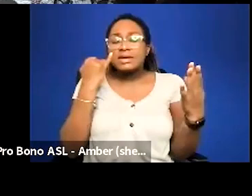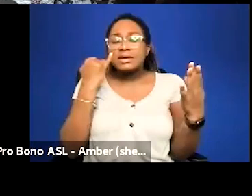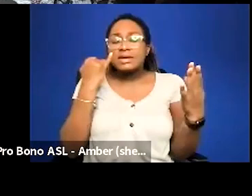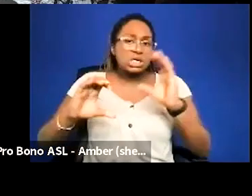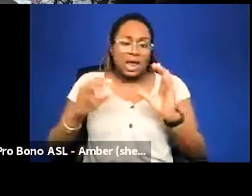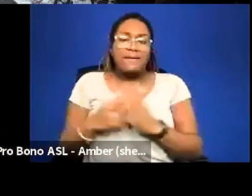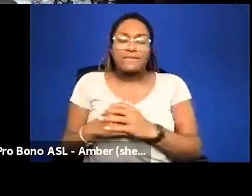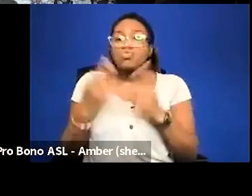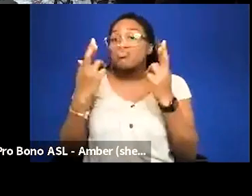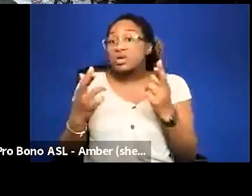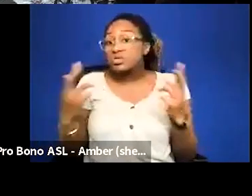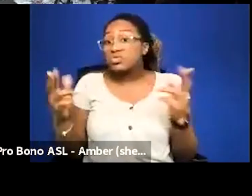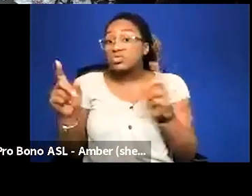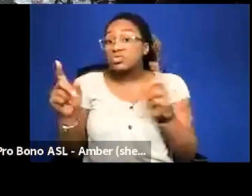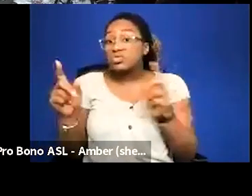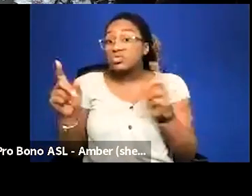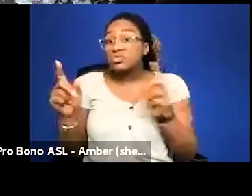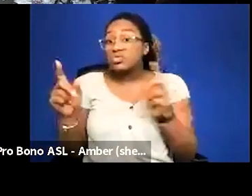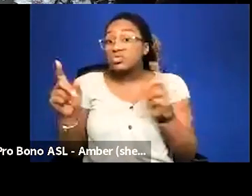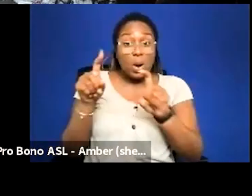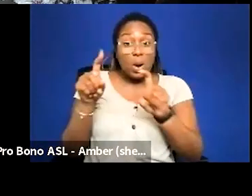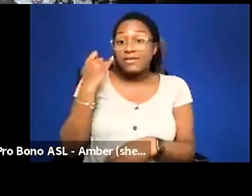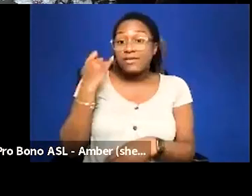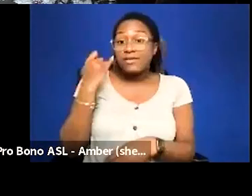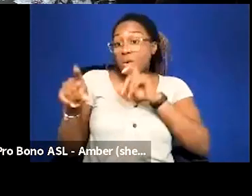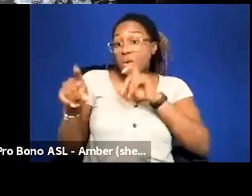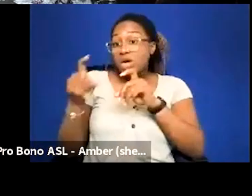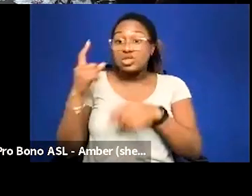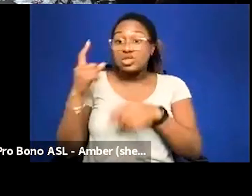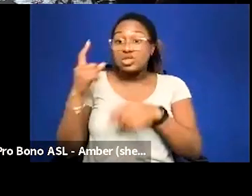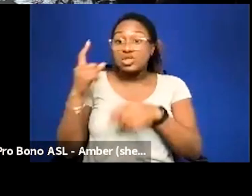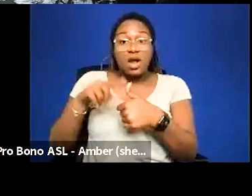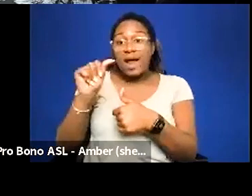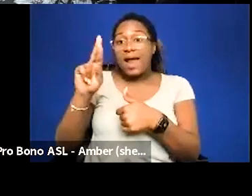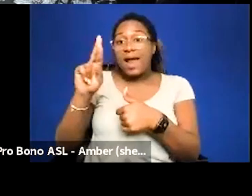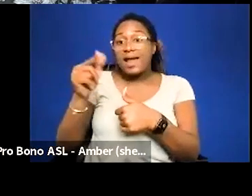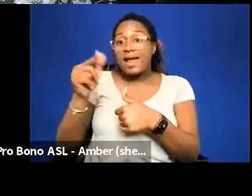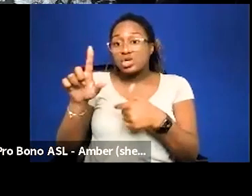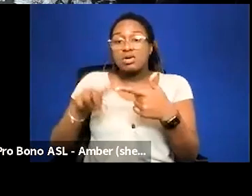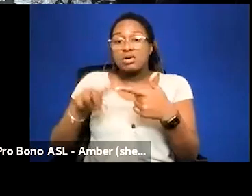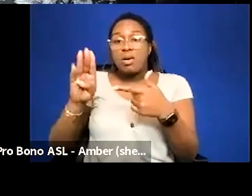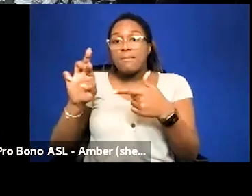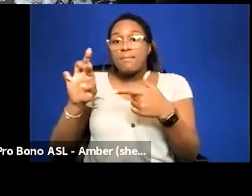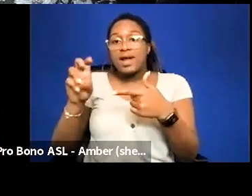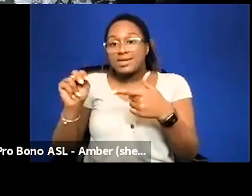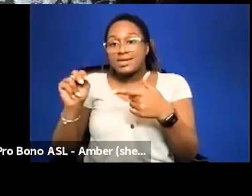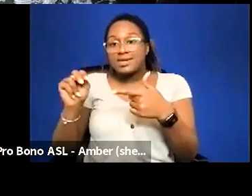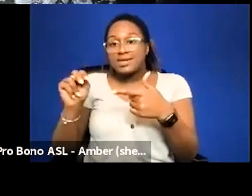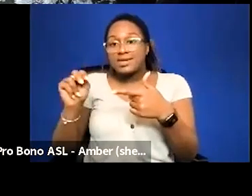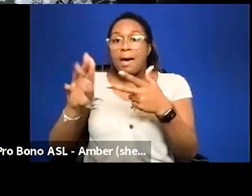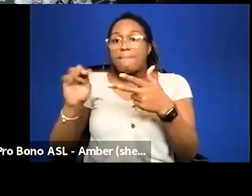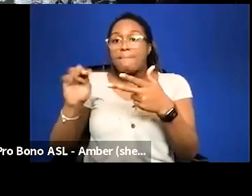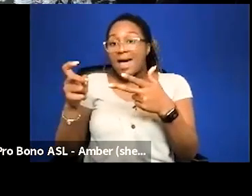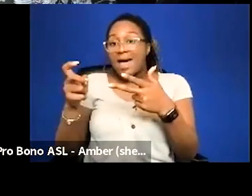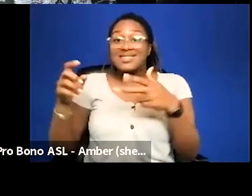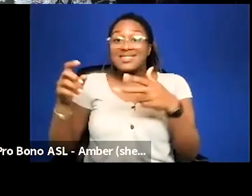resources also questions if you have questions for angel brandon or max that you did not we didn't get to today i will be happy